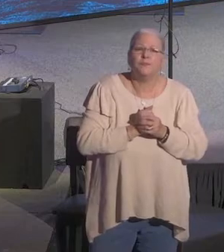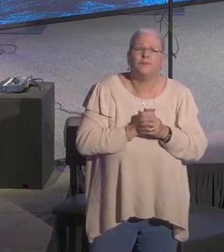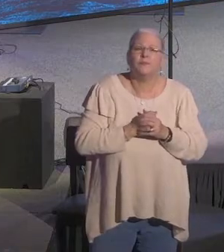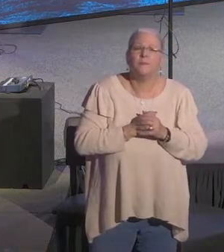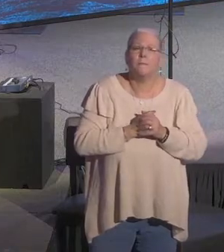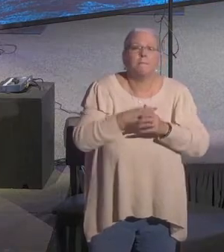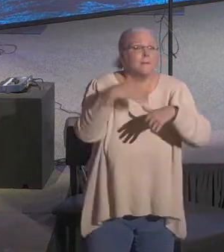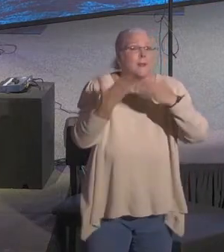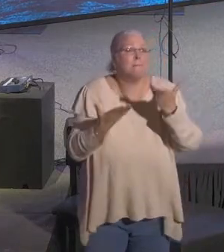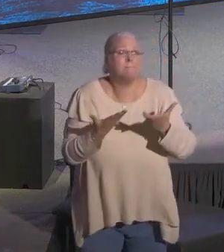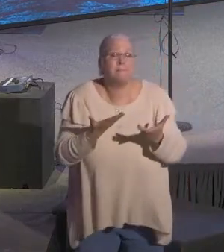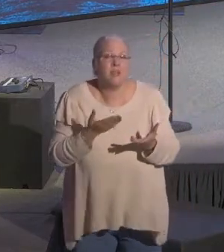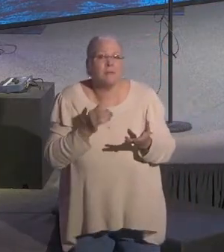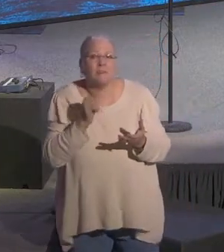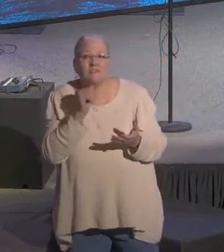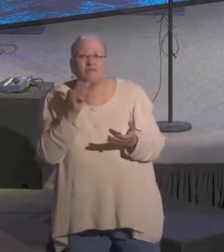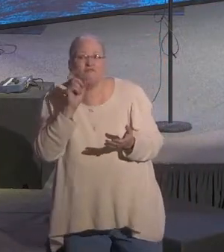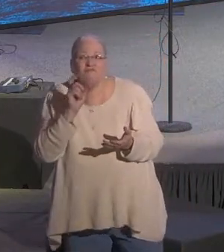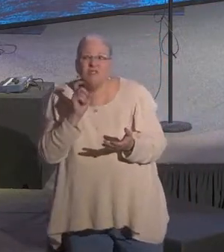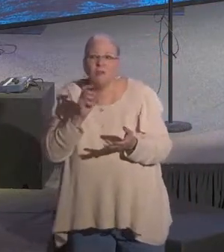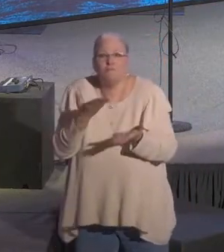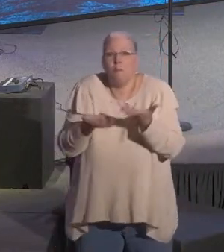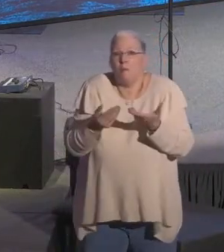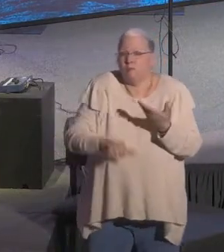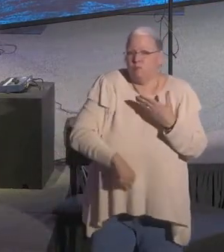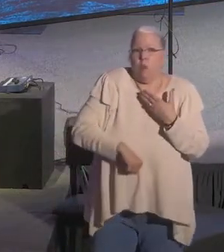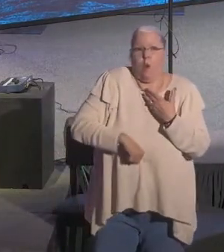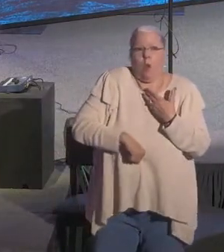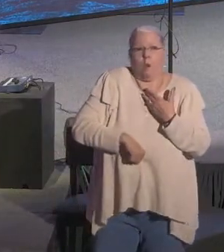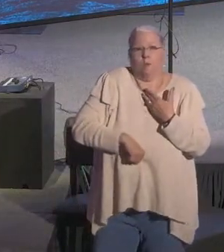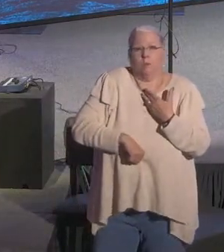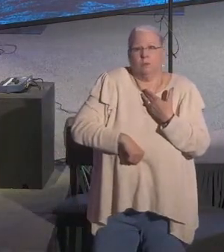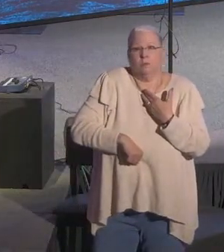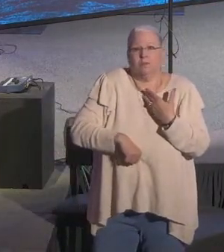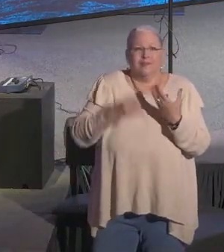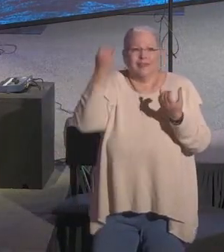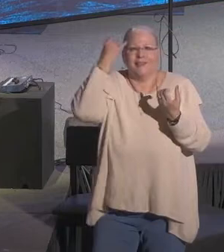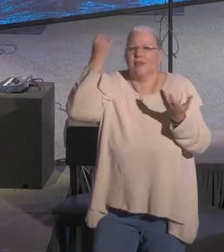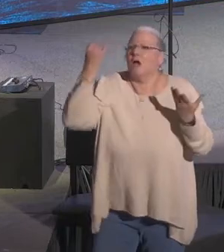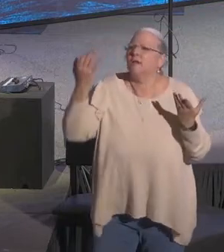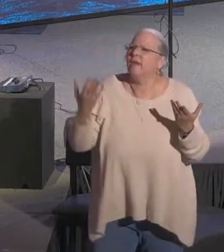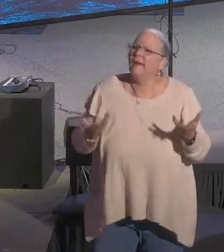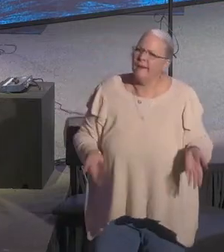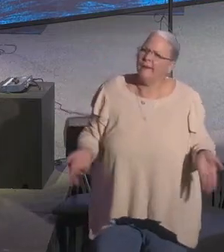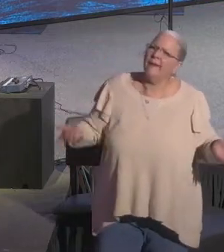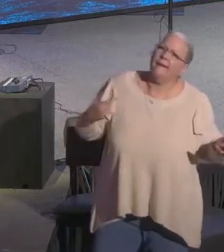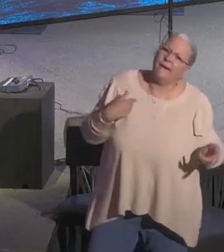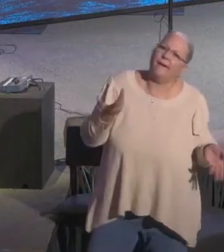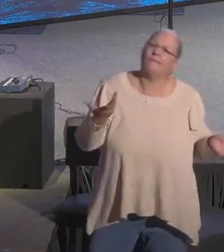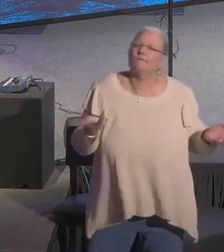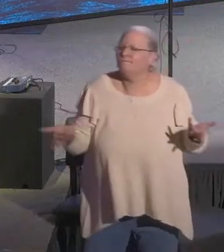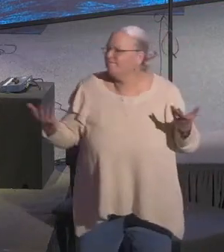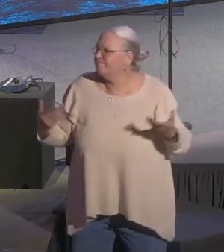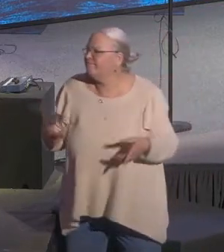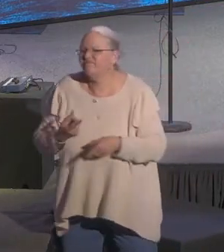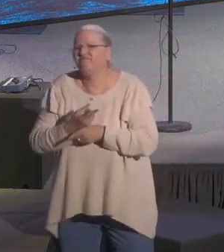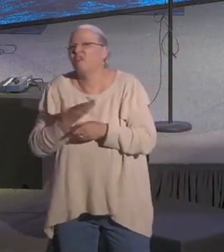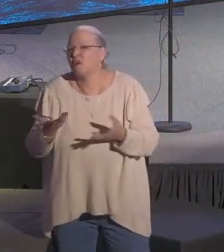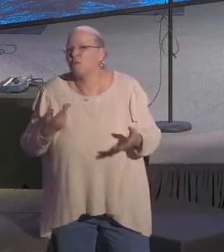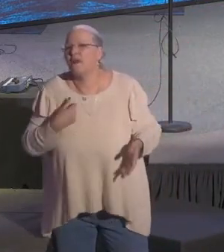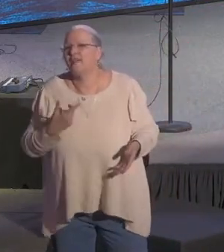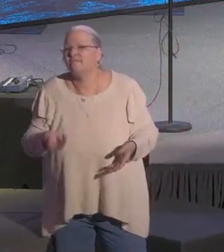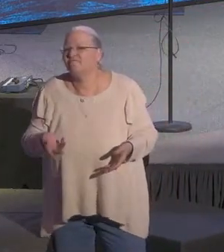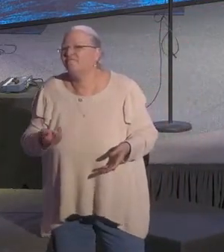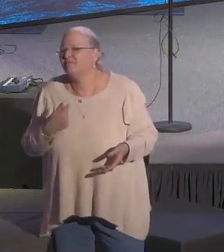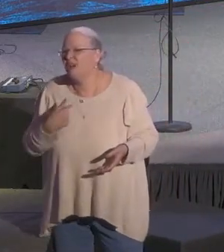addiction or racism, metanoia. Repent and be baptized. And the Holy Spirit